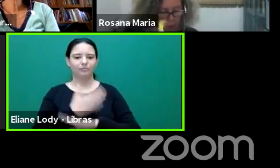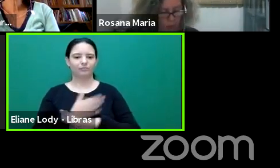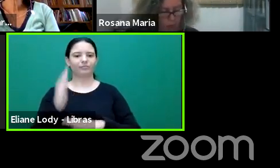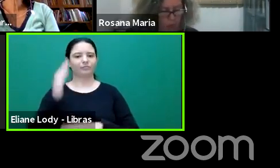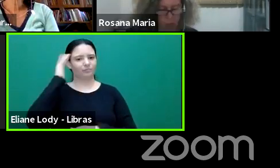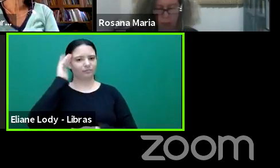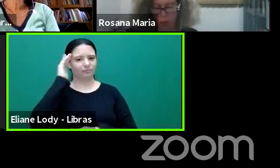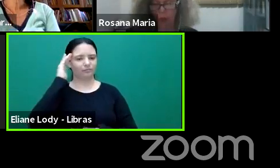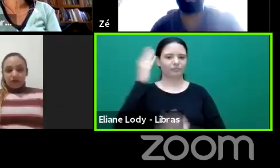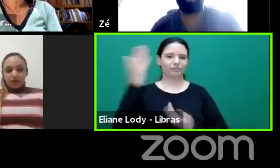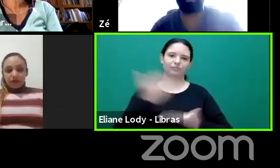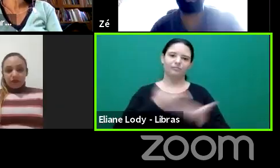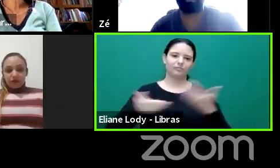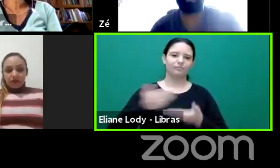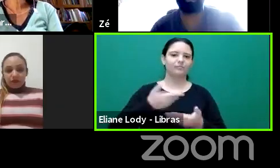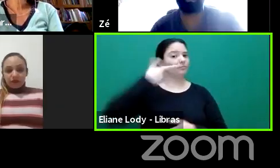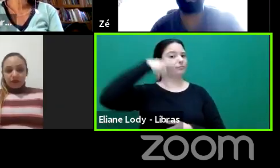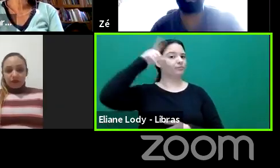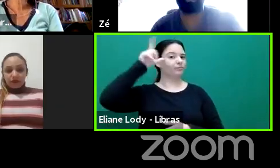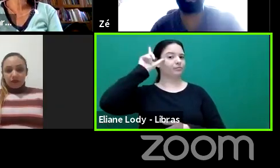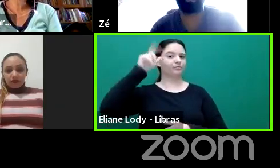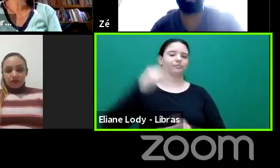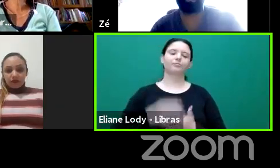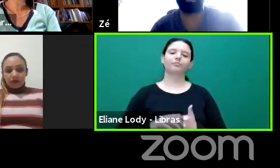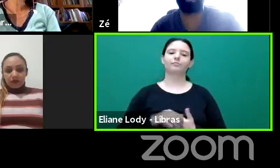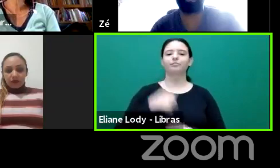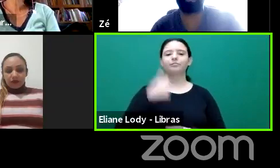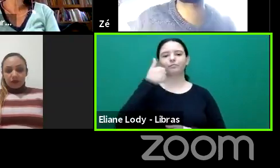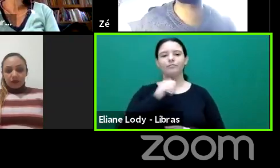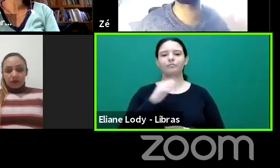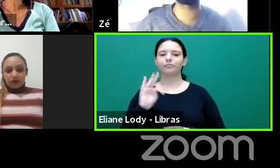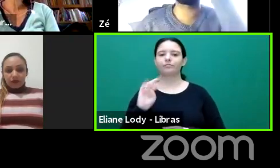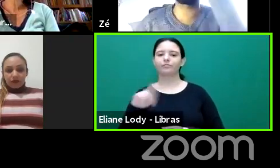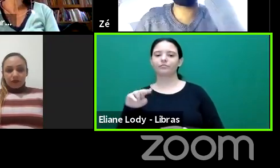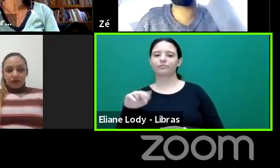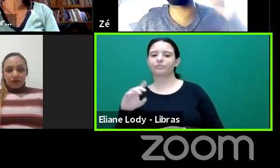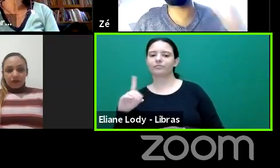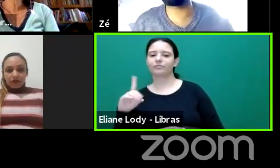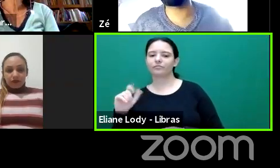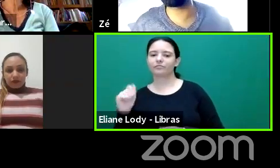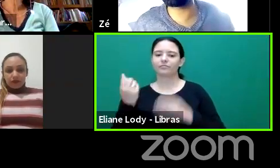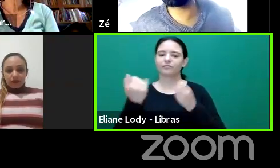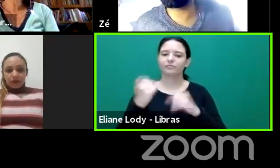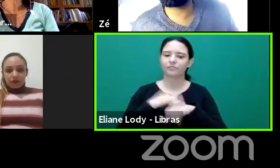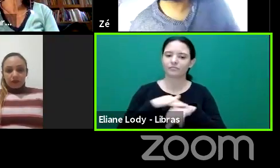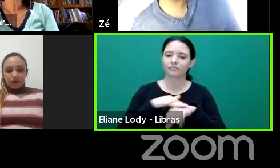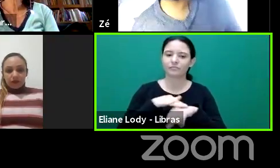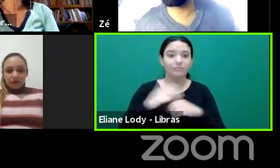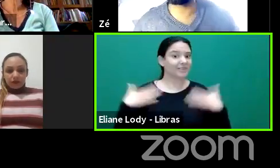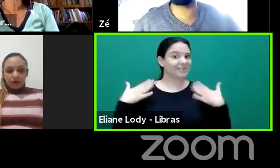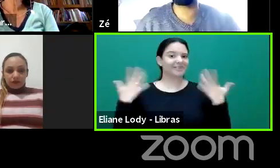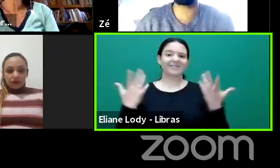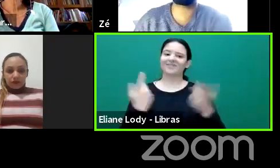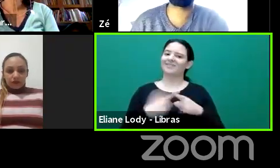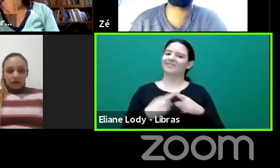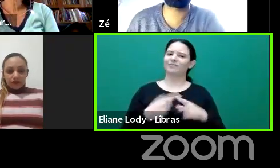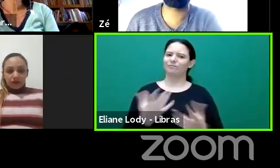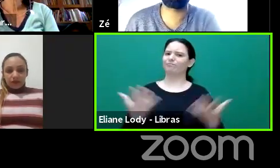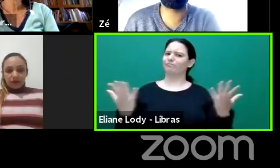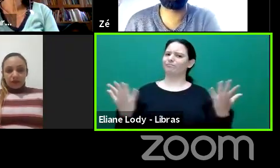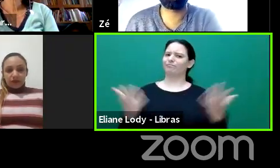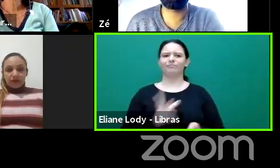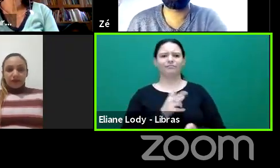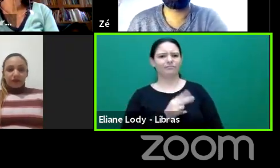I was talking to Fernanda, it was really exciting because I felt like I was much more comfortable explaining to her